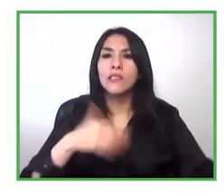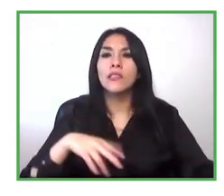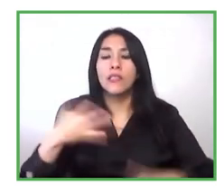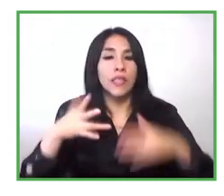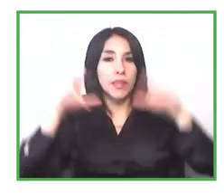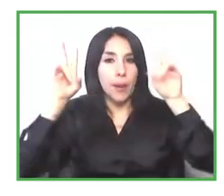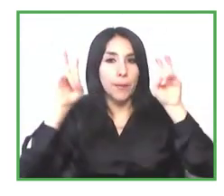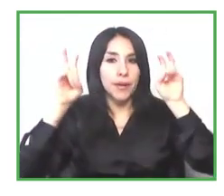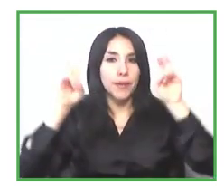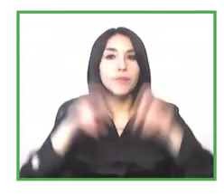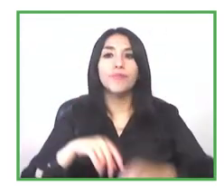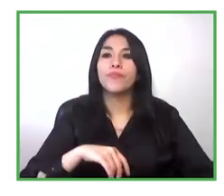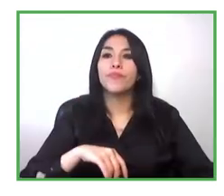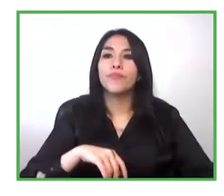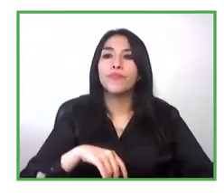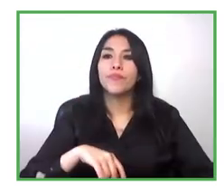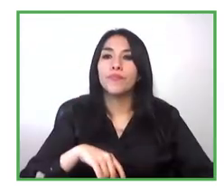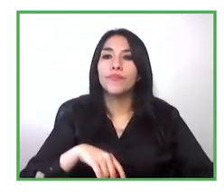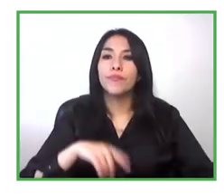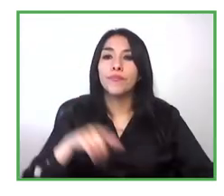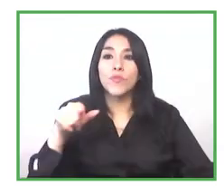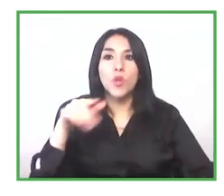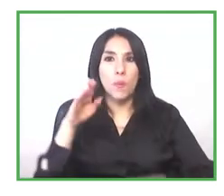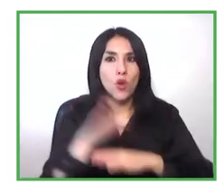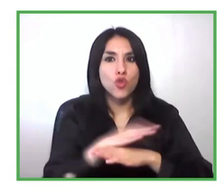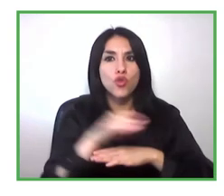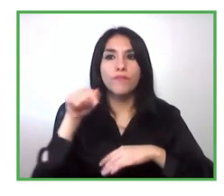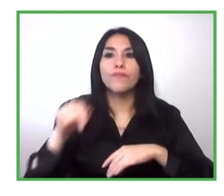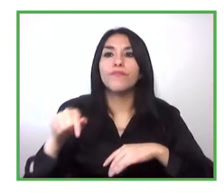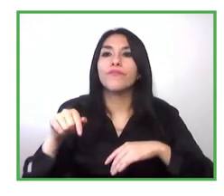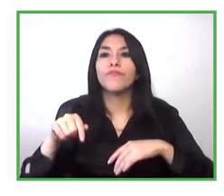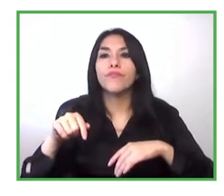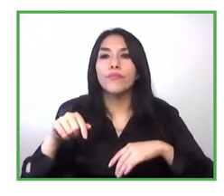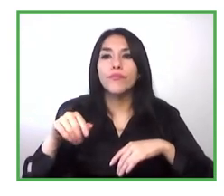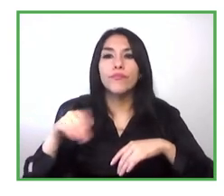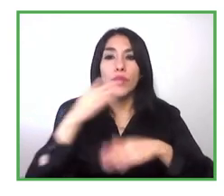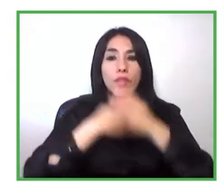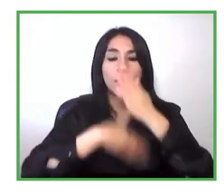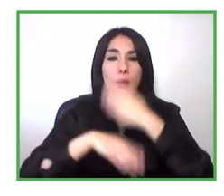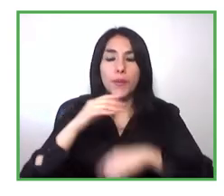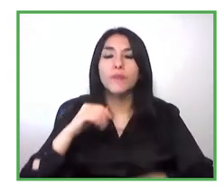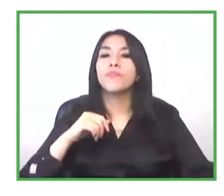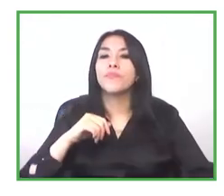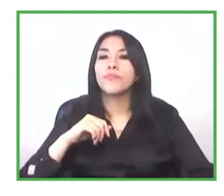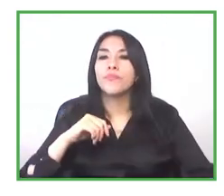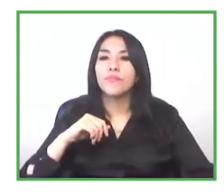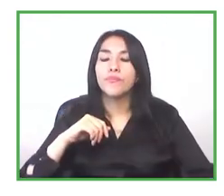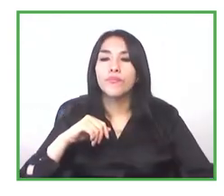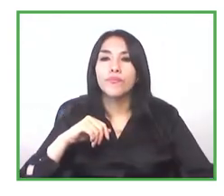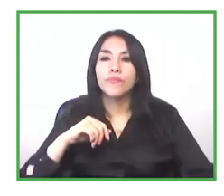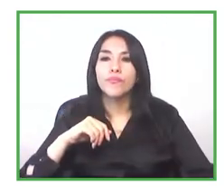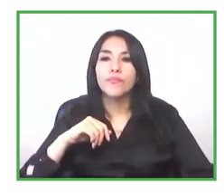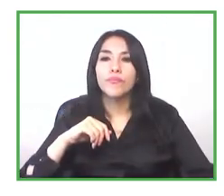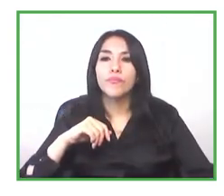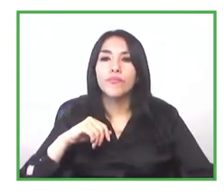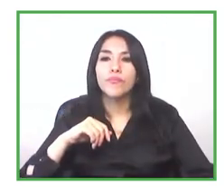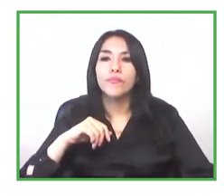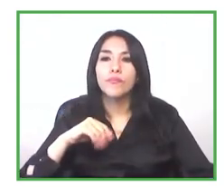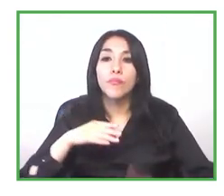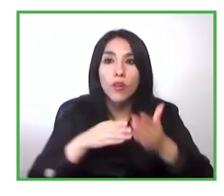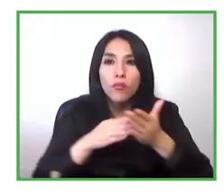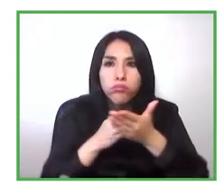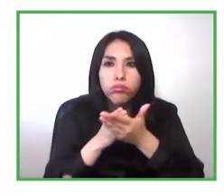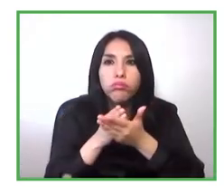must start to see in disabled people a very interesting niche in business and start developing plenty of